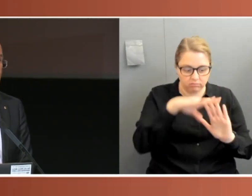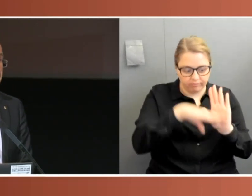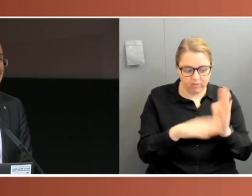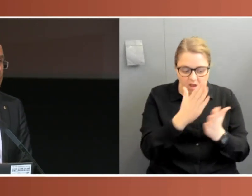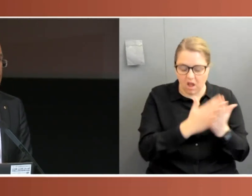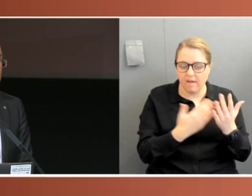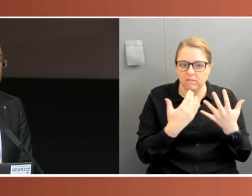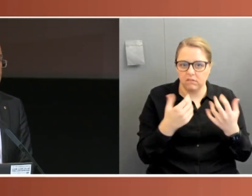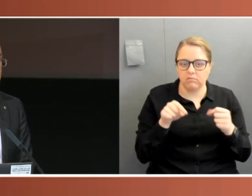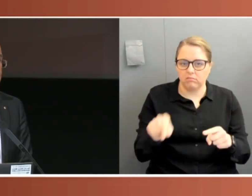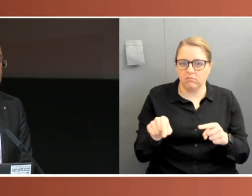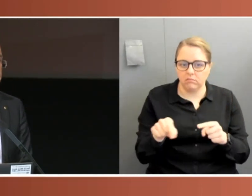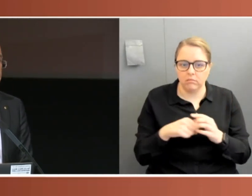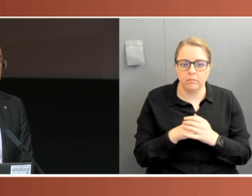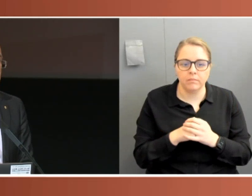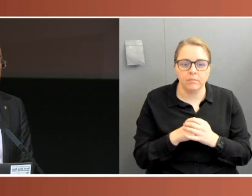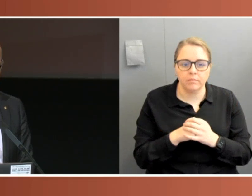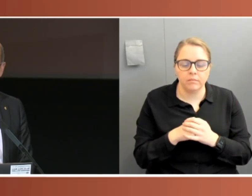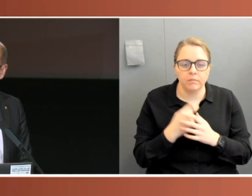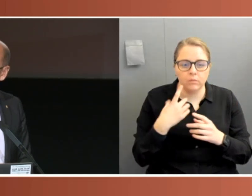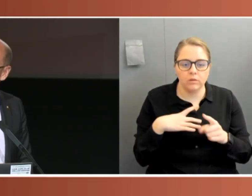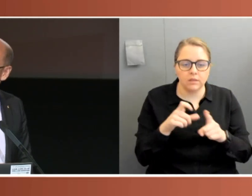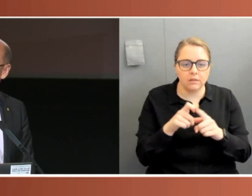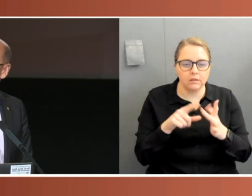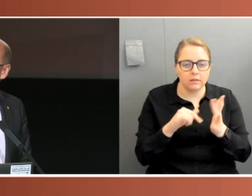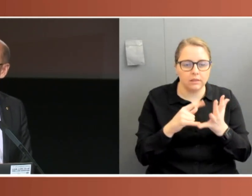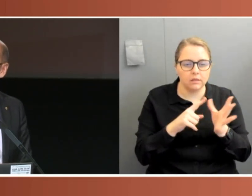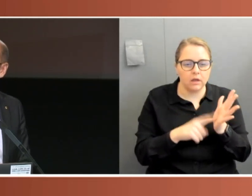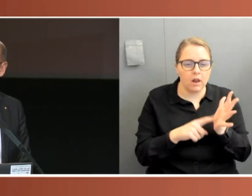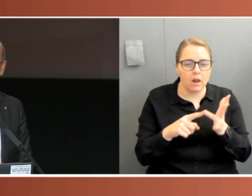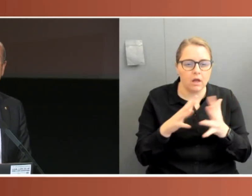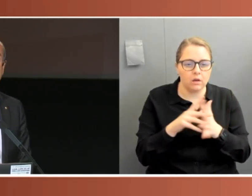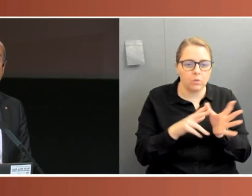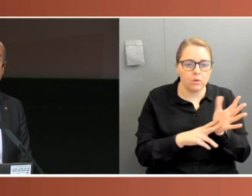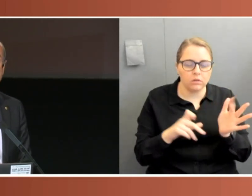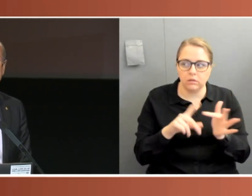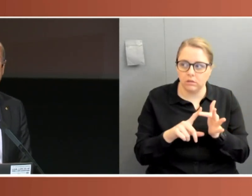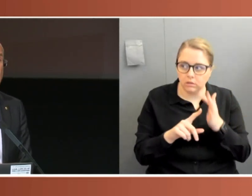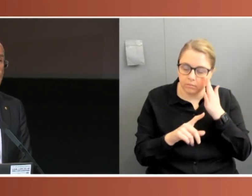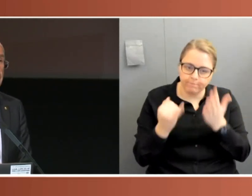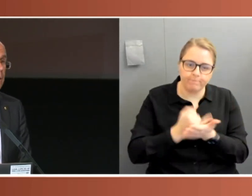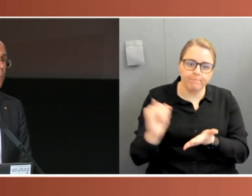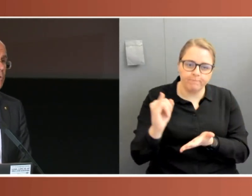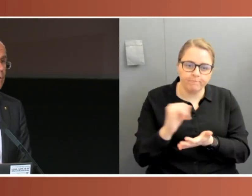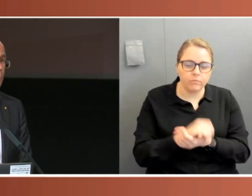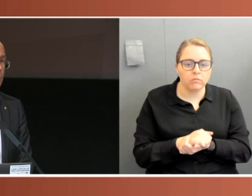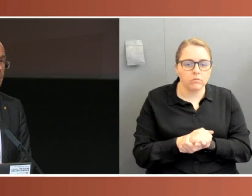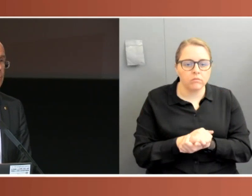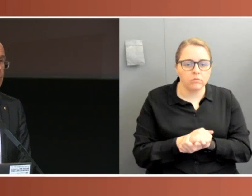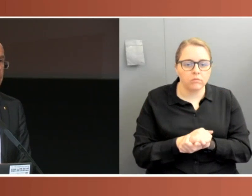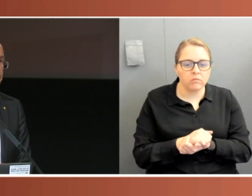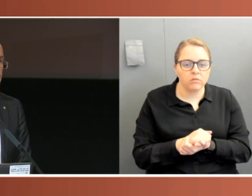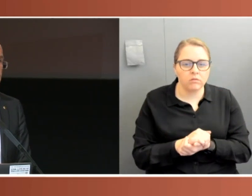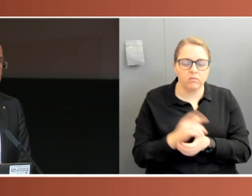issue around the absence of disallowance. And certainly in our view, an absence of disallowance should only be permitted in the most extreme